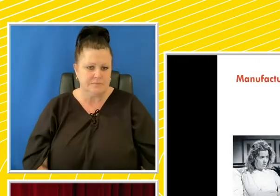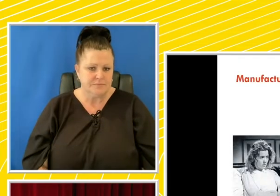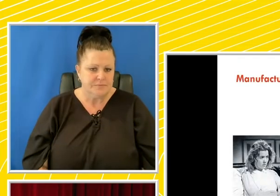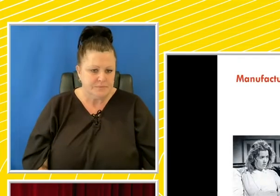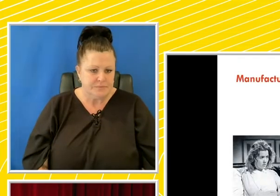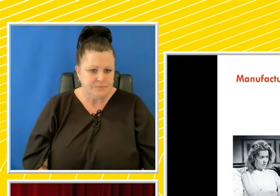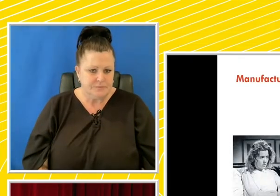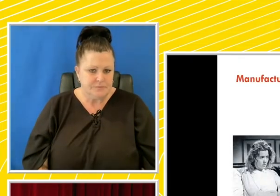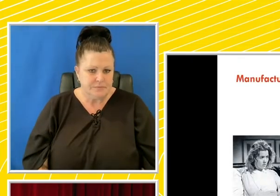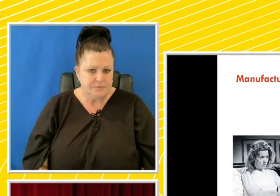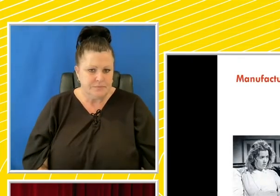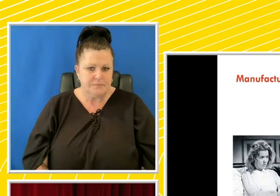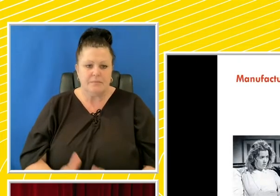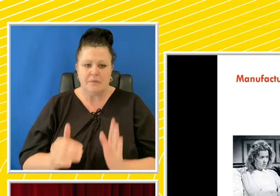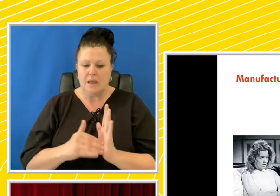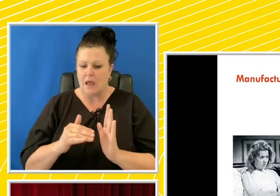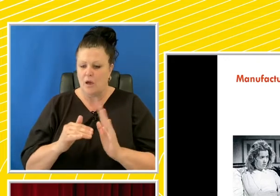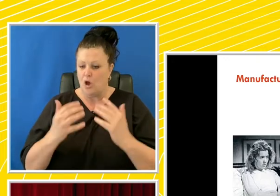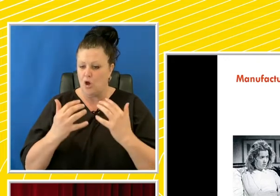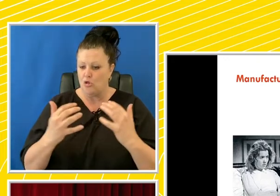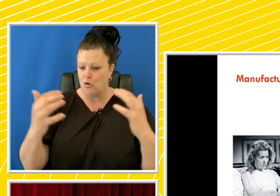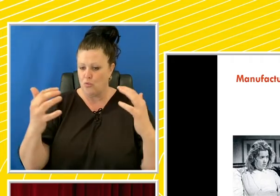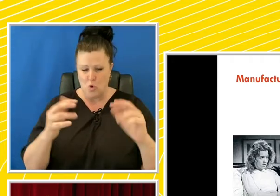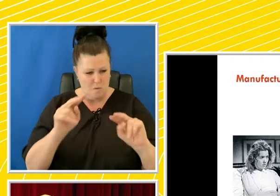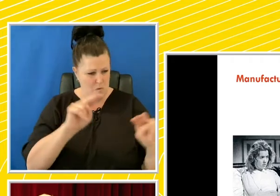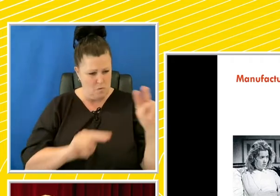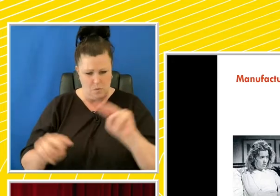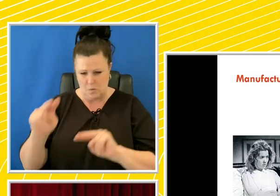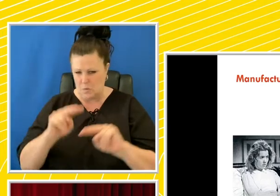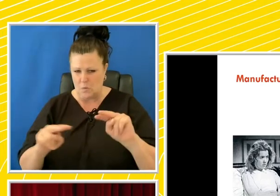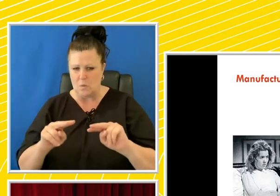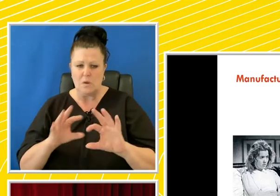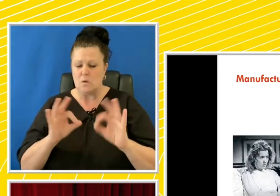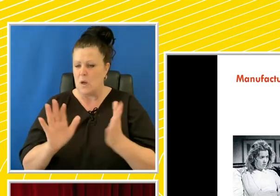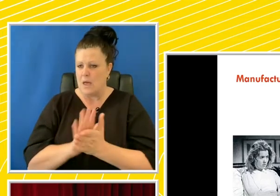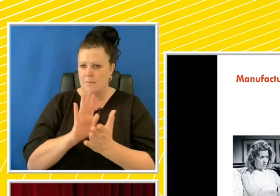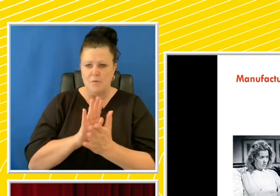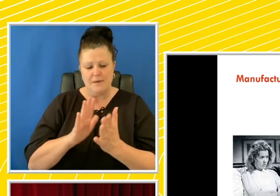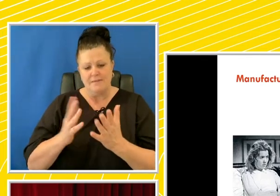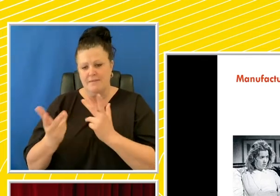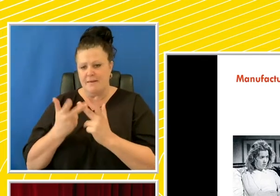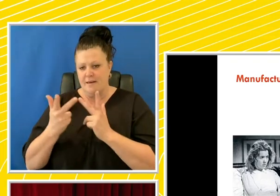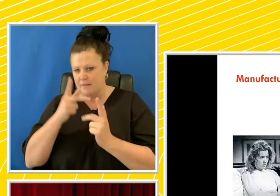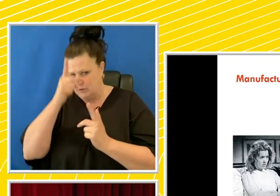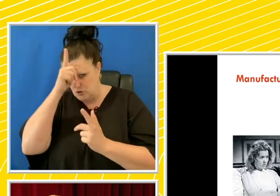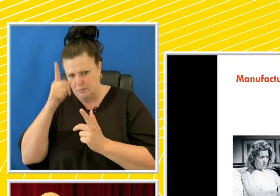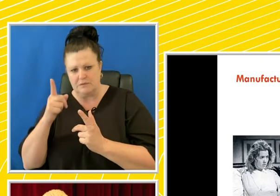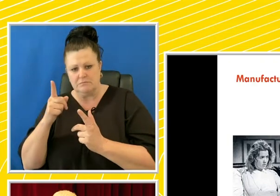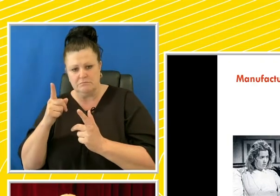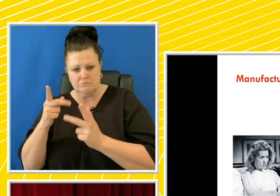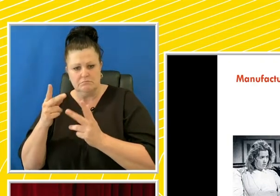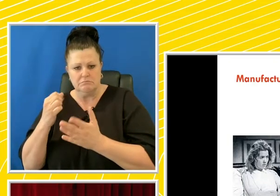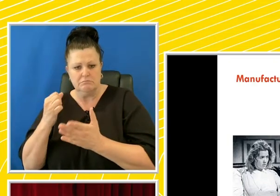Now, reading the room and the popular discontent with the murder of fellow Germans in the euthanasia program, the Nazi propaganda